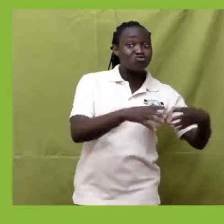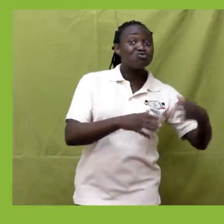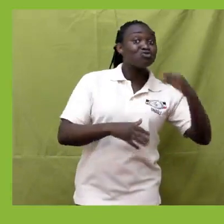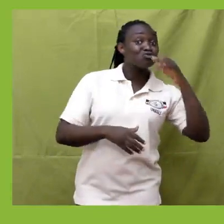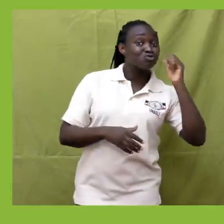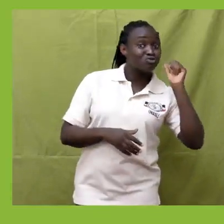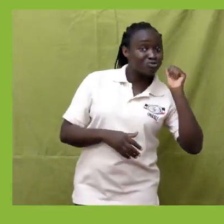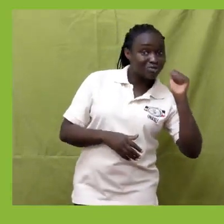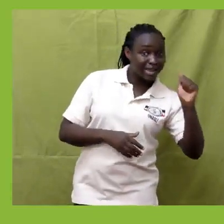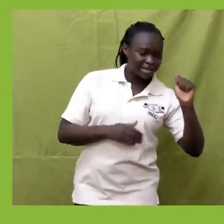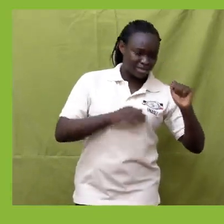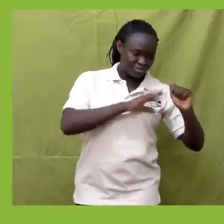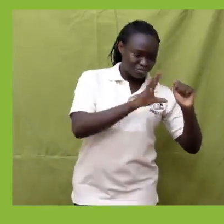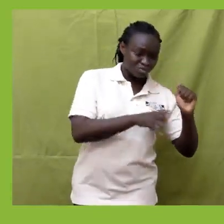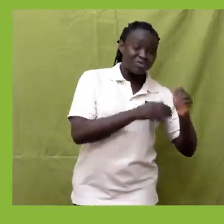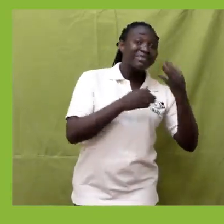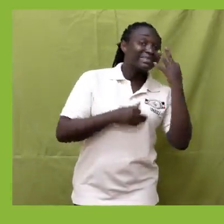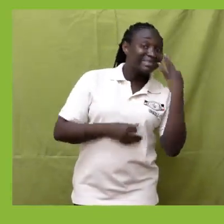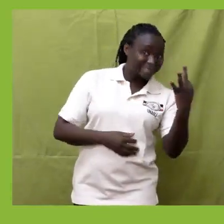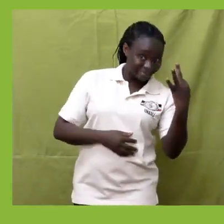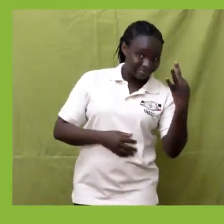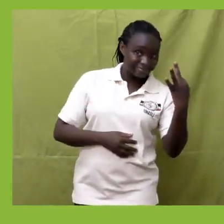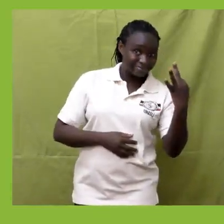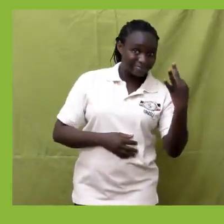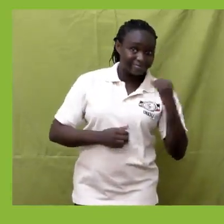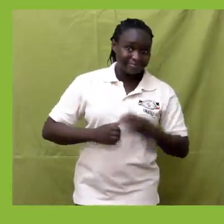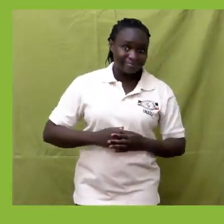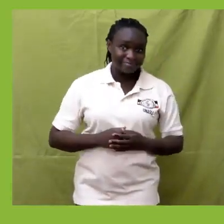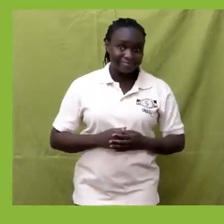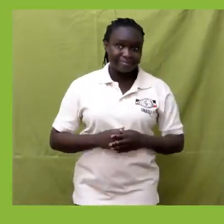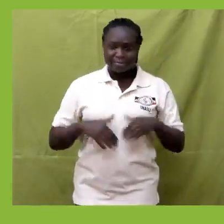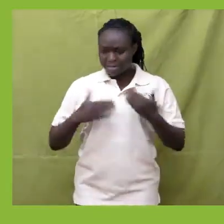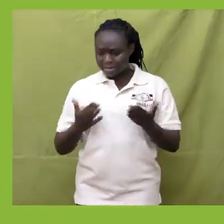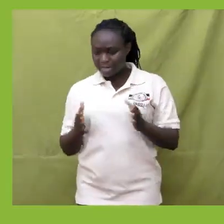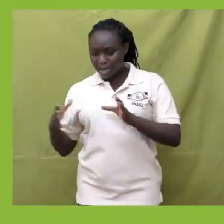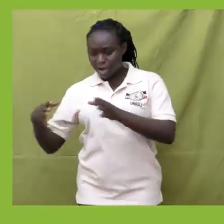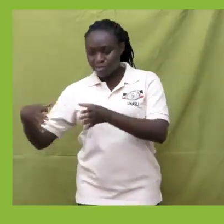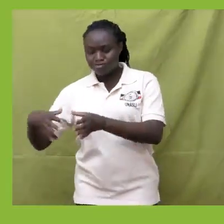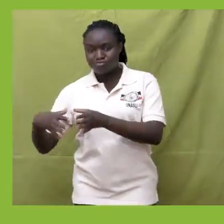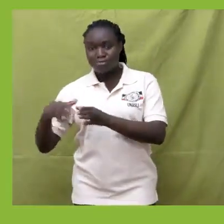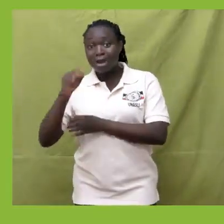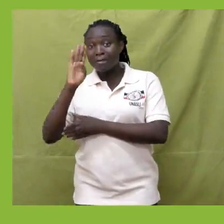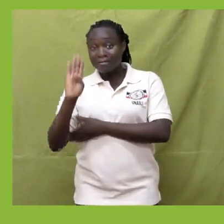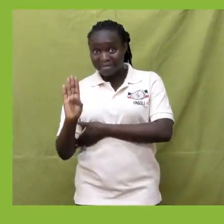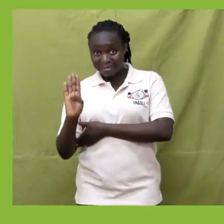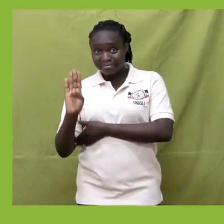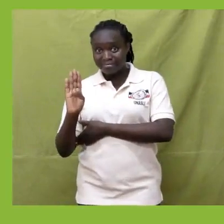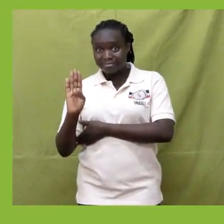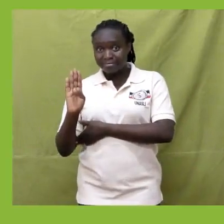three members. Let's count for set B.